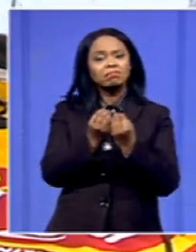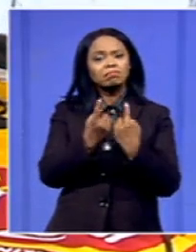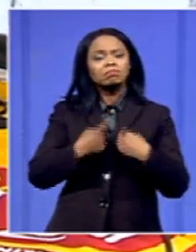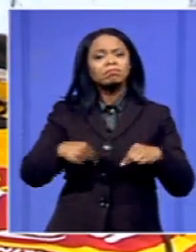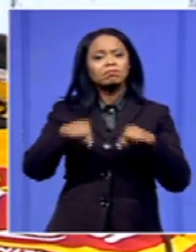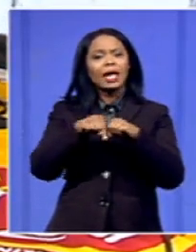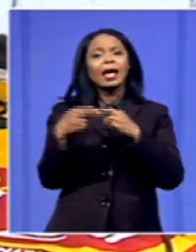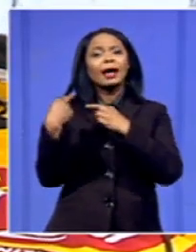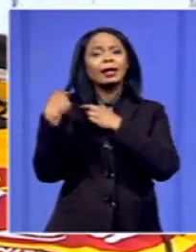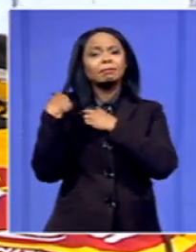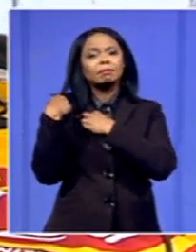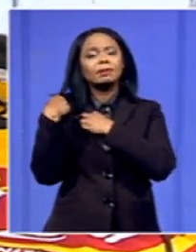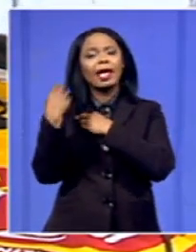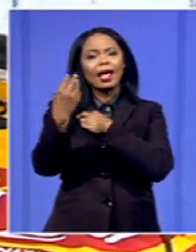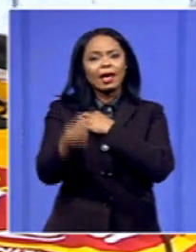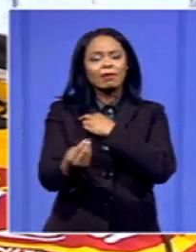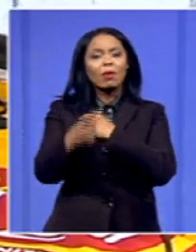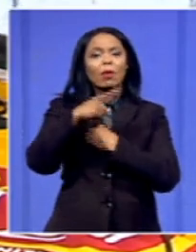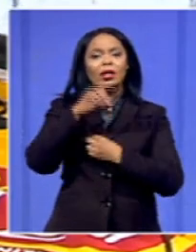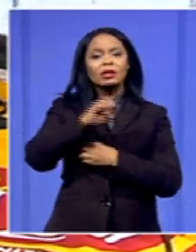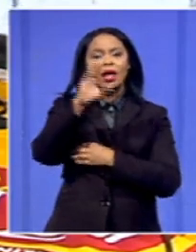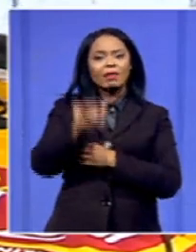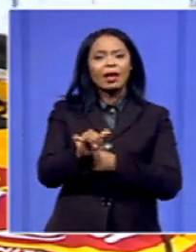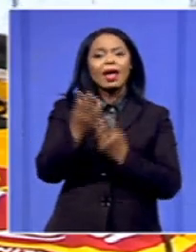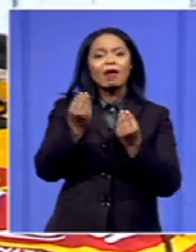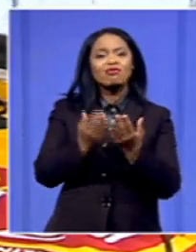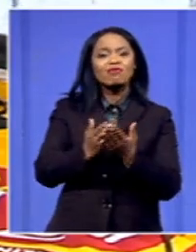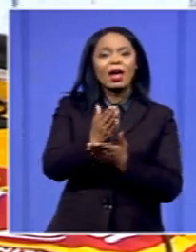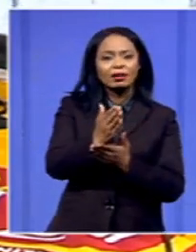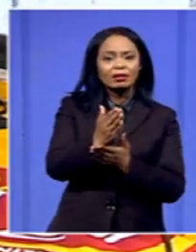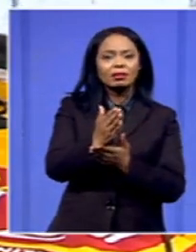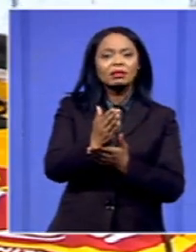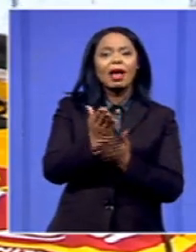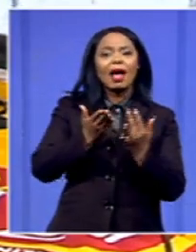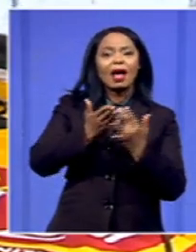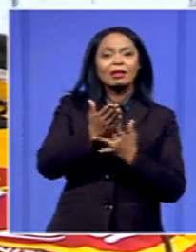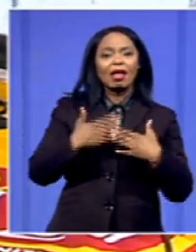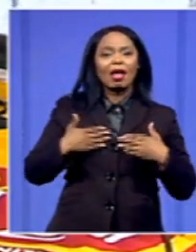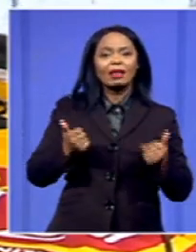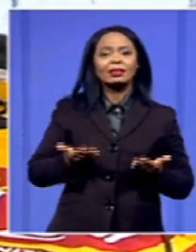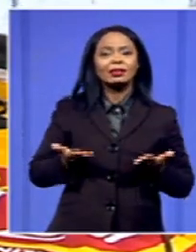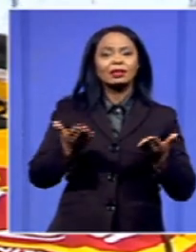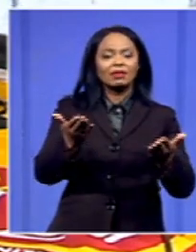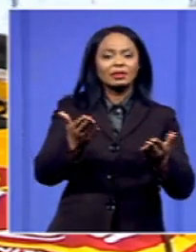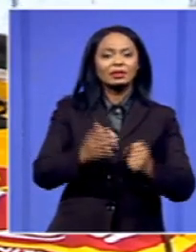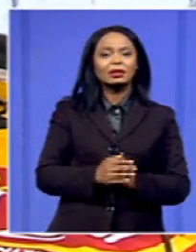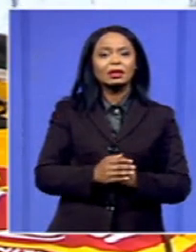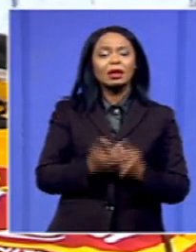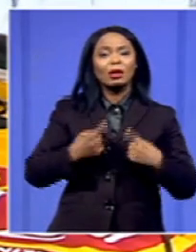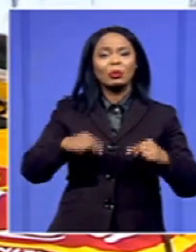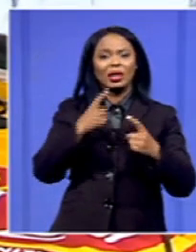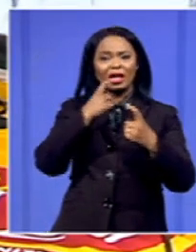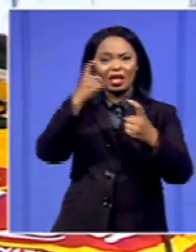South Africans have got the right to access healthcare service. This call that we are making is about restoring the dignity